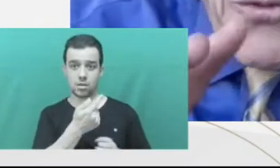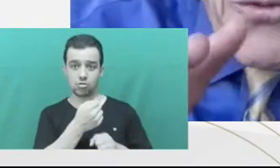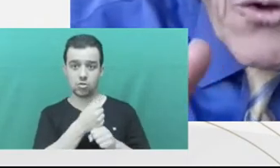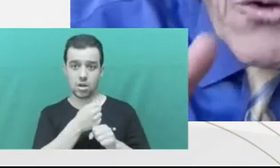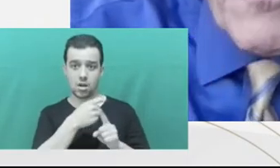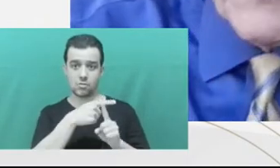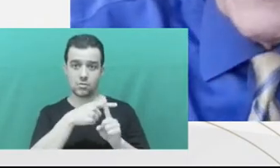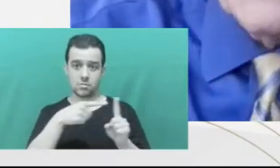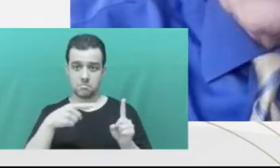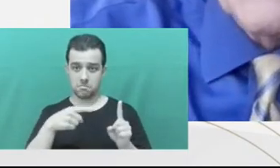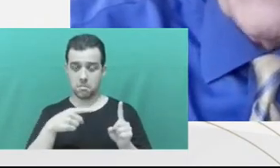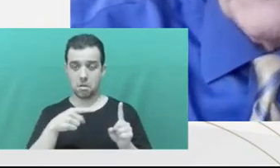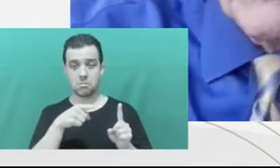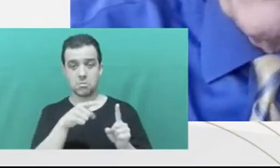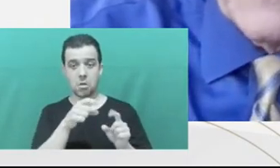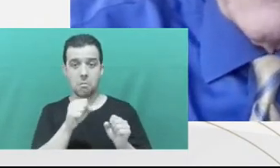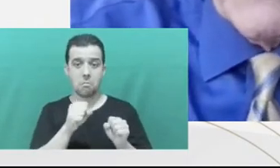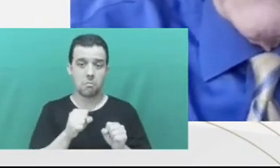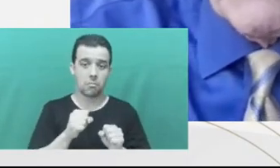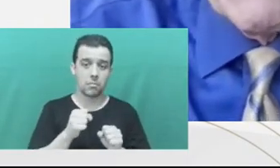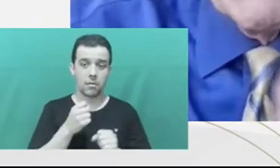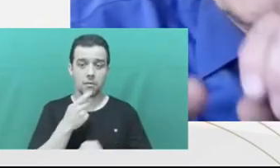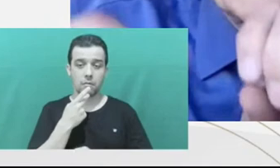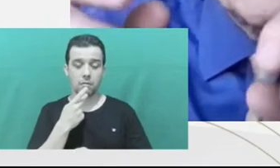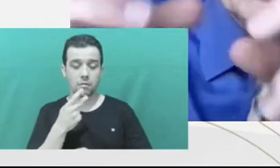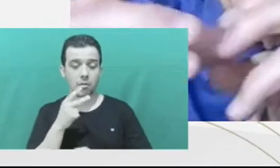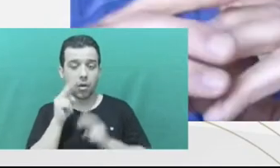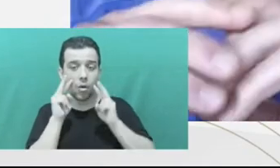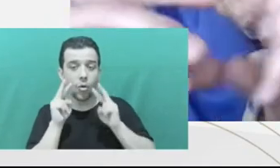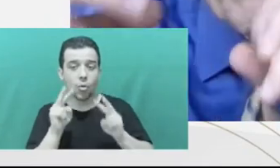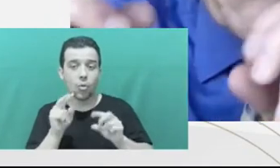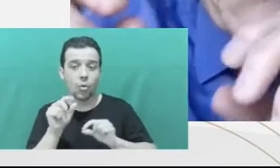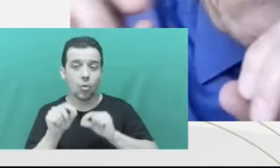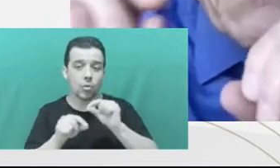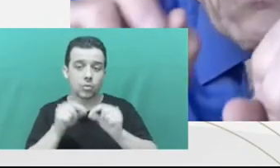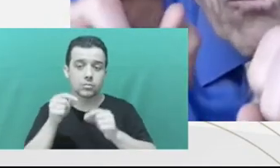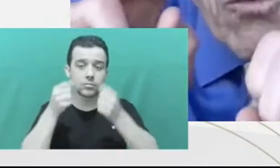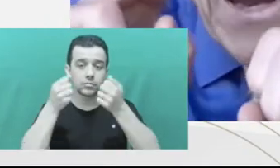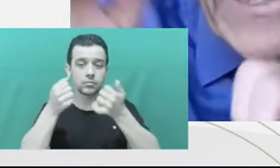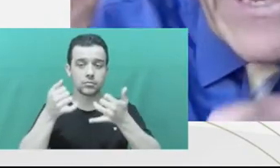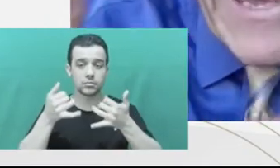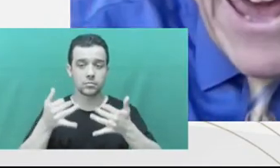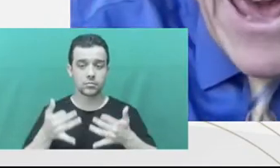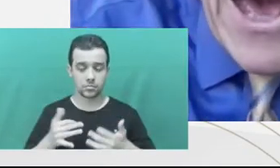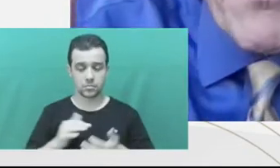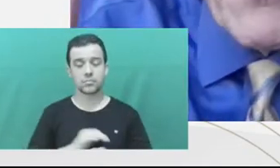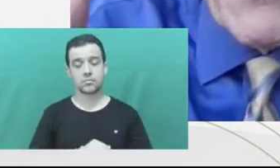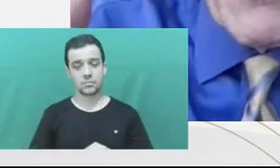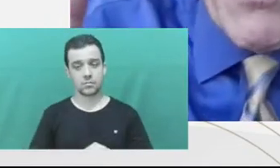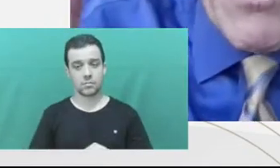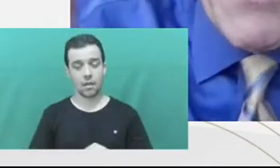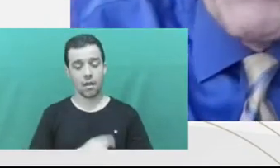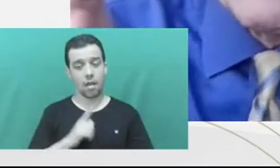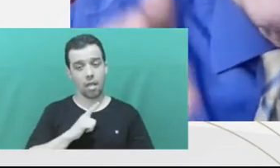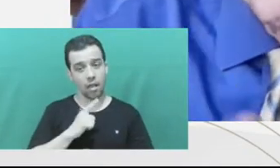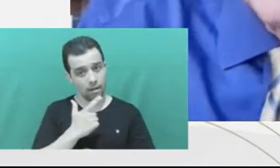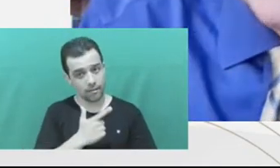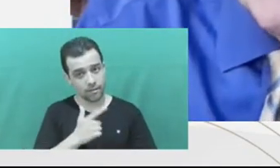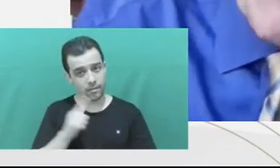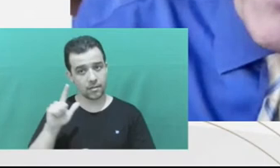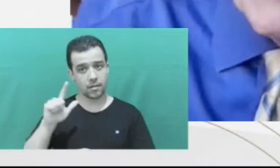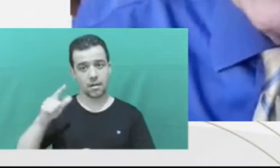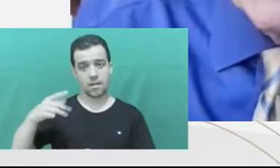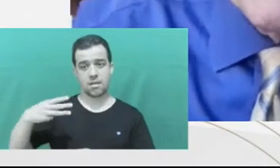A third fix would be to create a cap on the